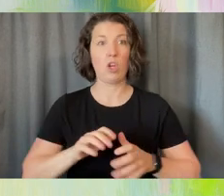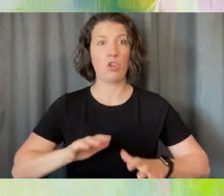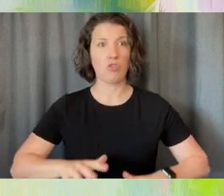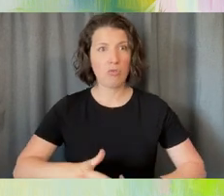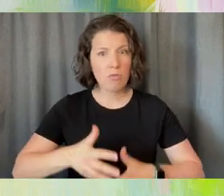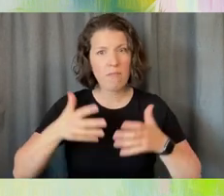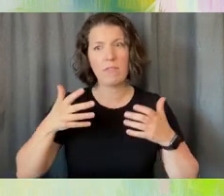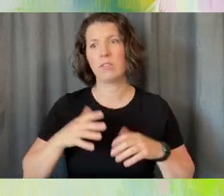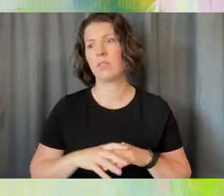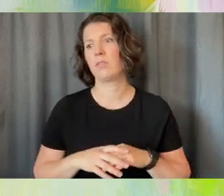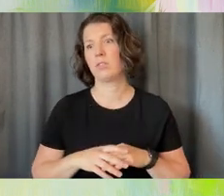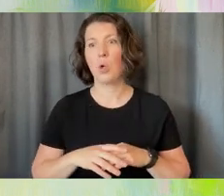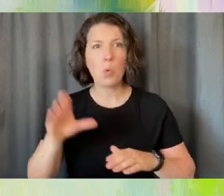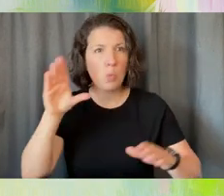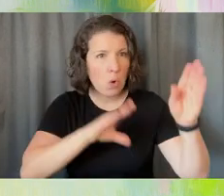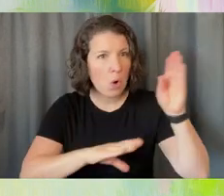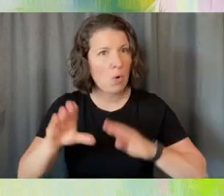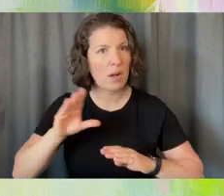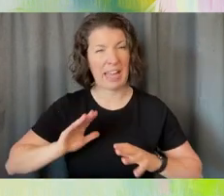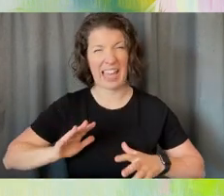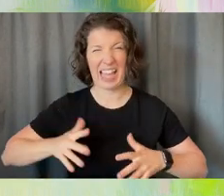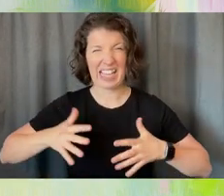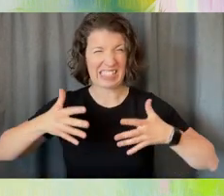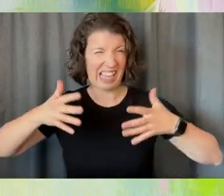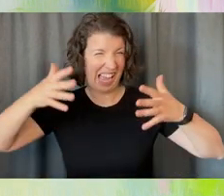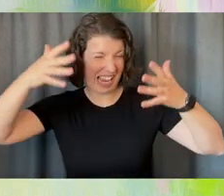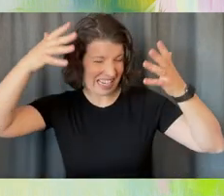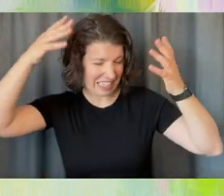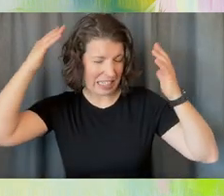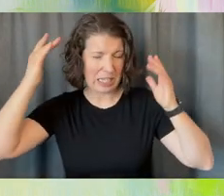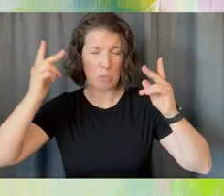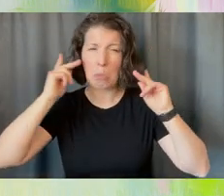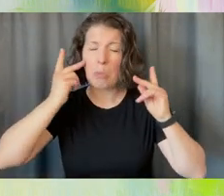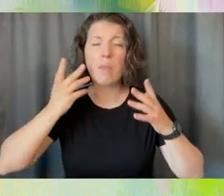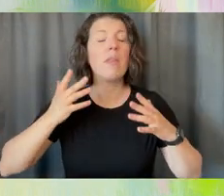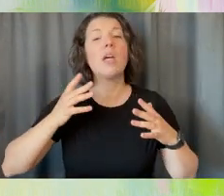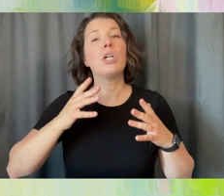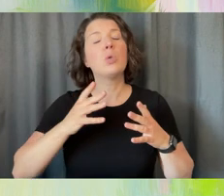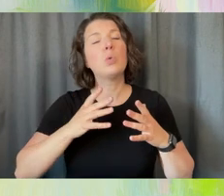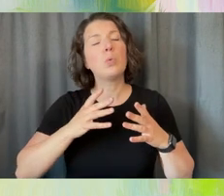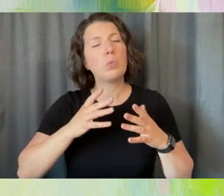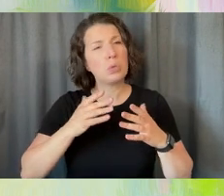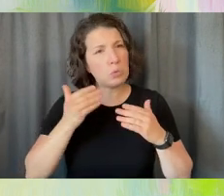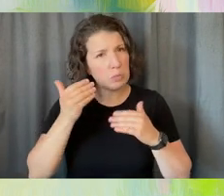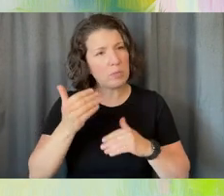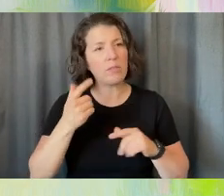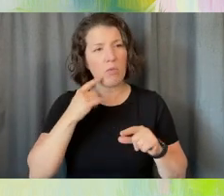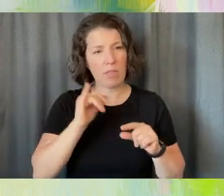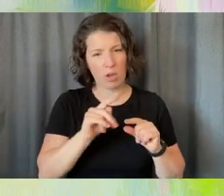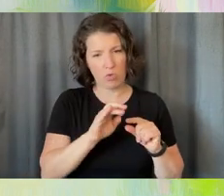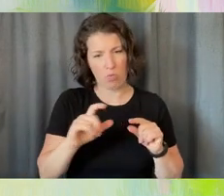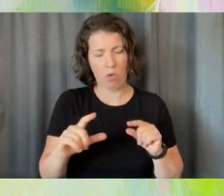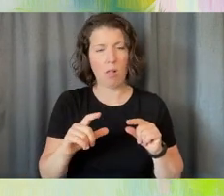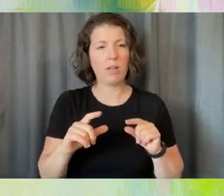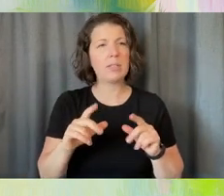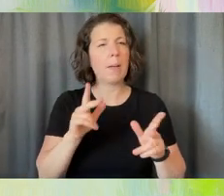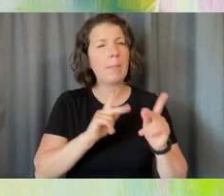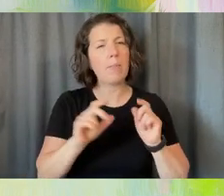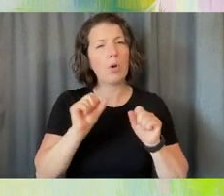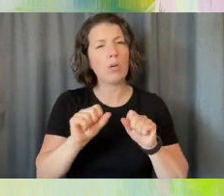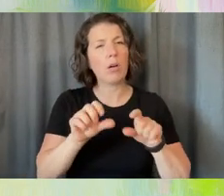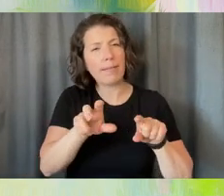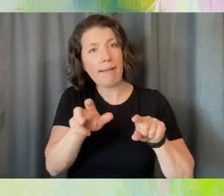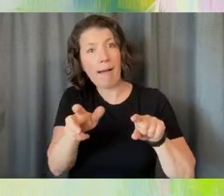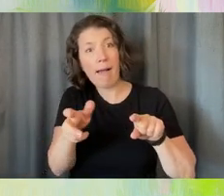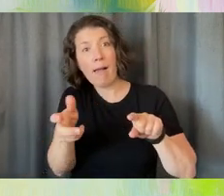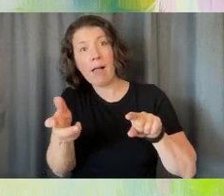And it was just too vulnerable. And that was one of the strengths of the picture of this tool throughout the testing is that people could dial up or dial down